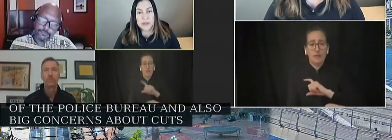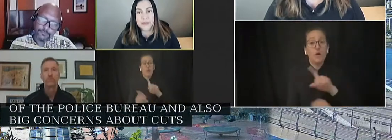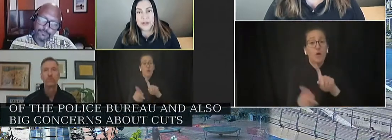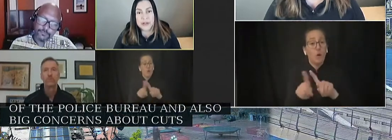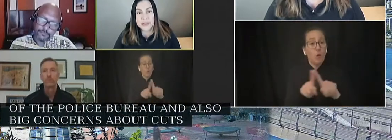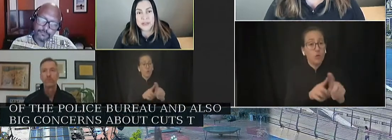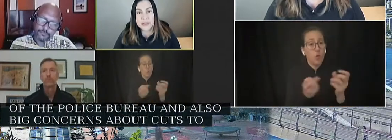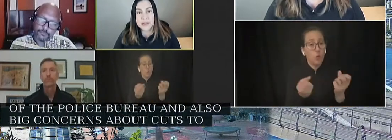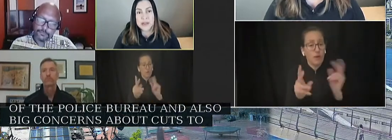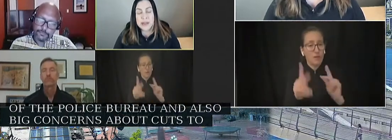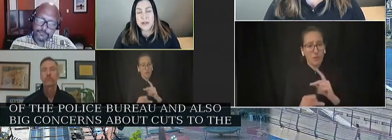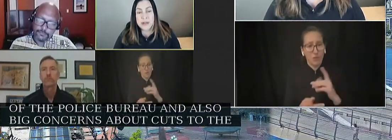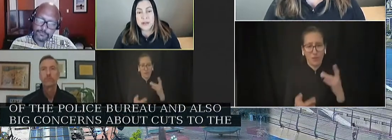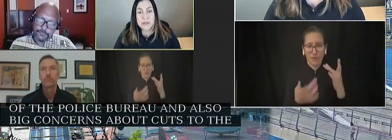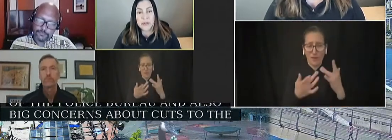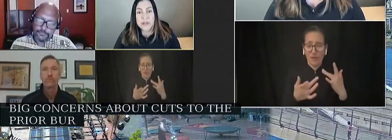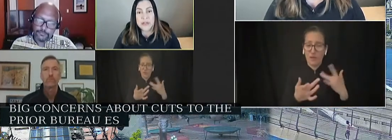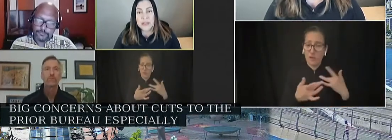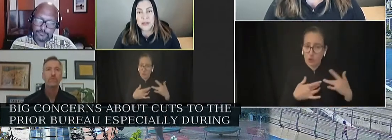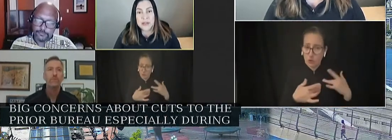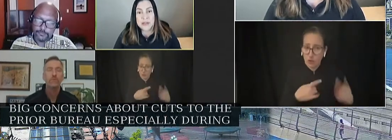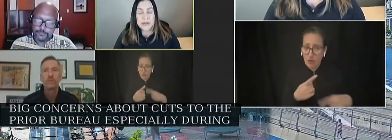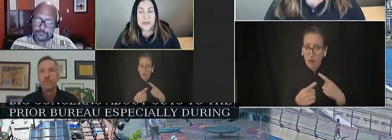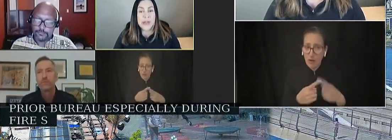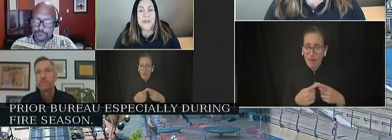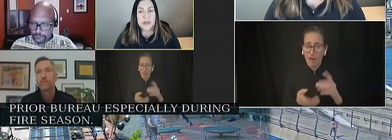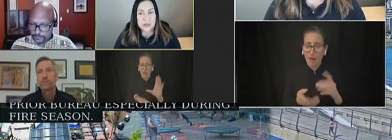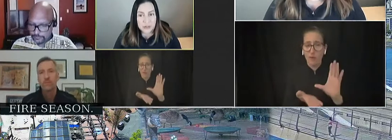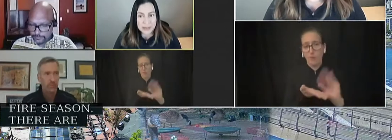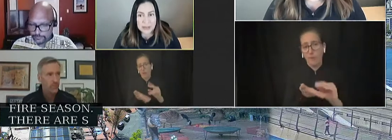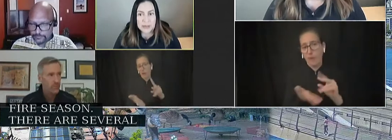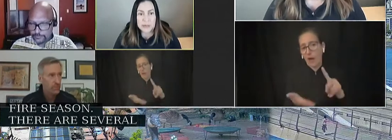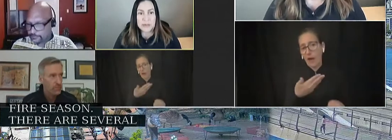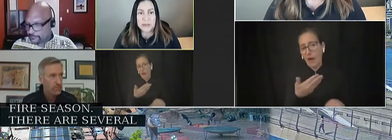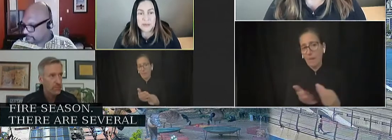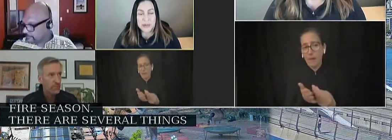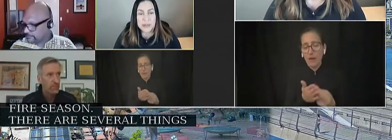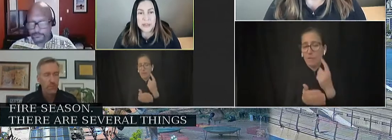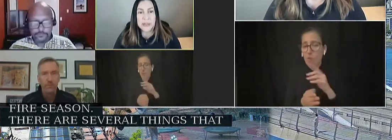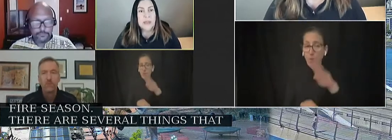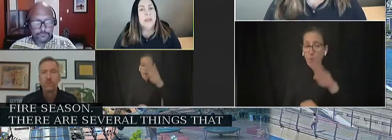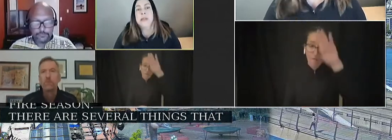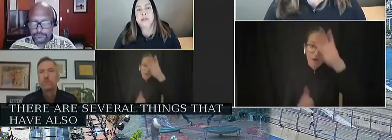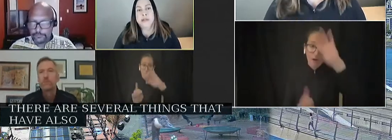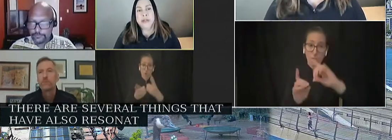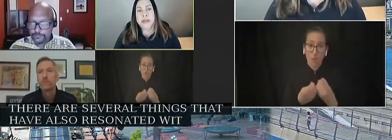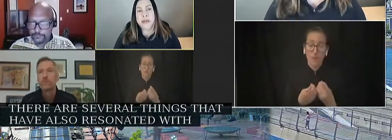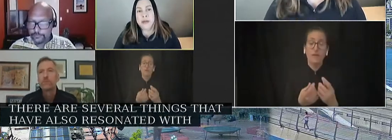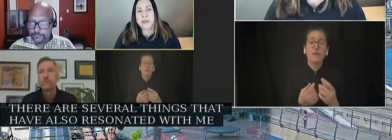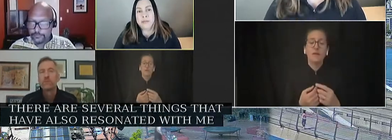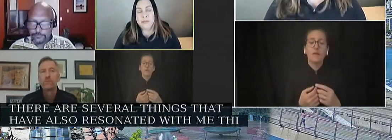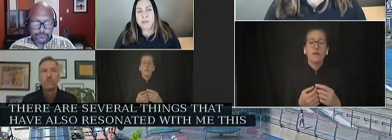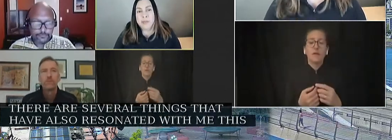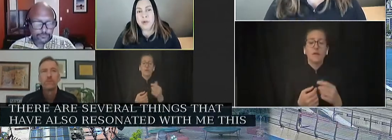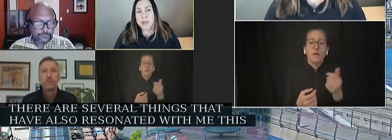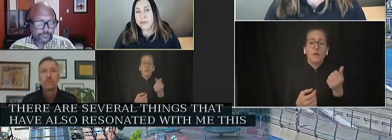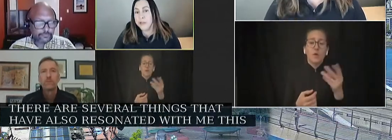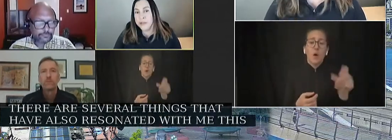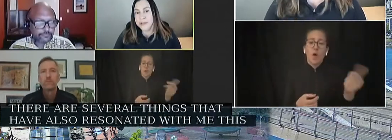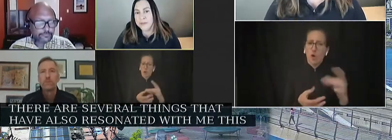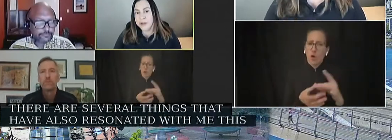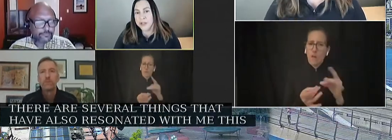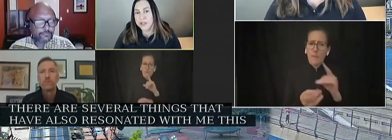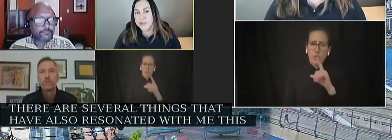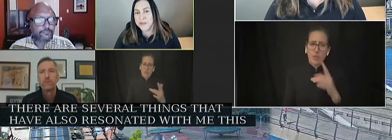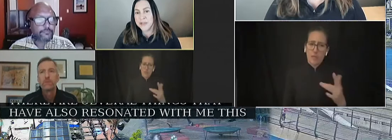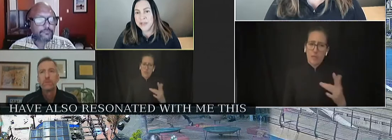especially during fire season. There are several things that also that have also resonated with me this morning, including more